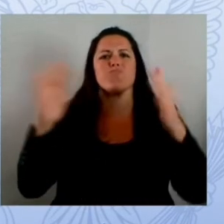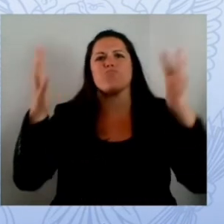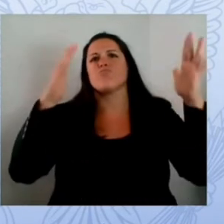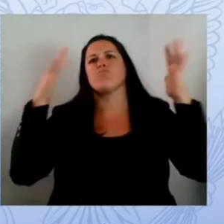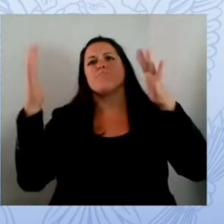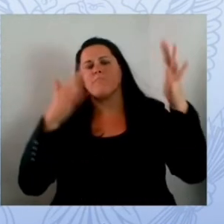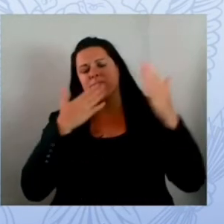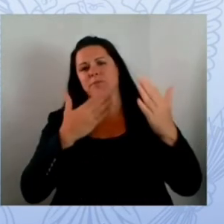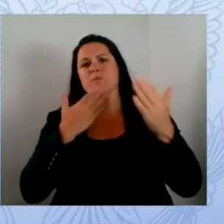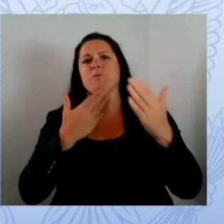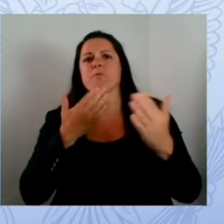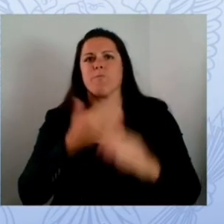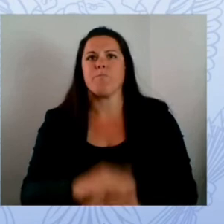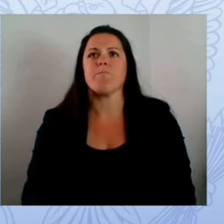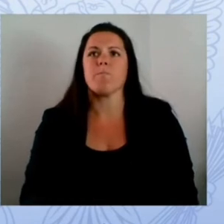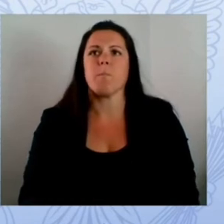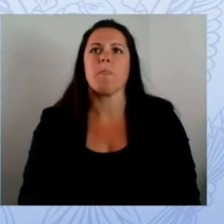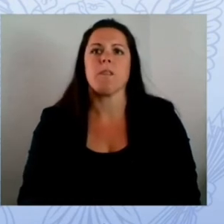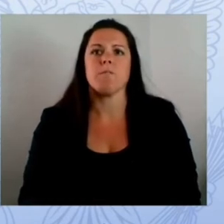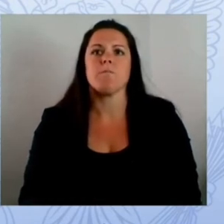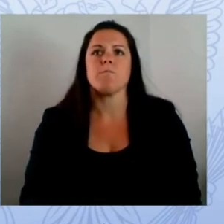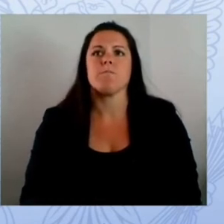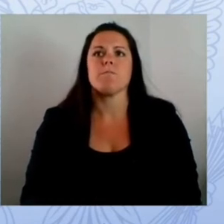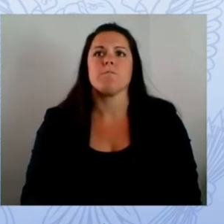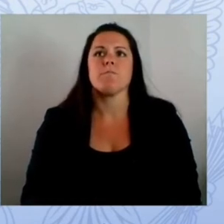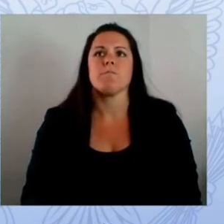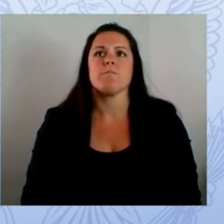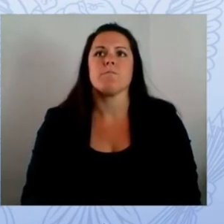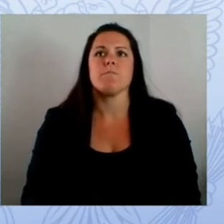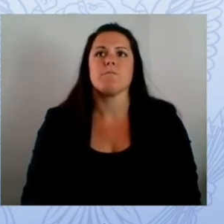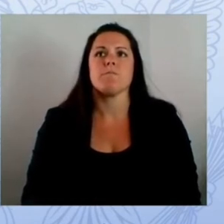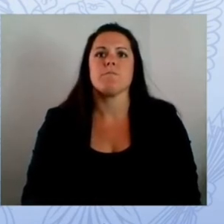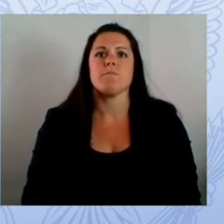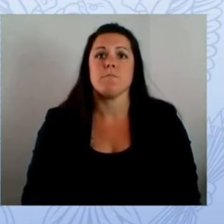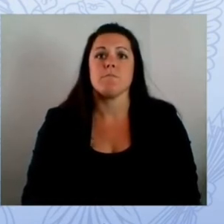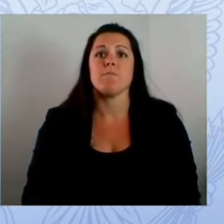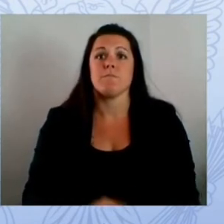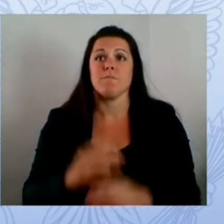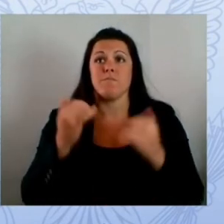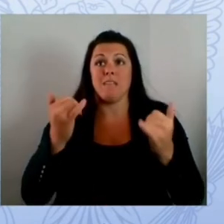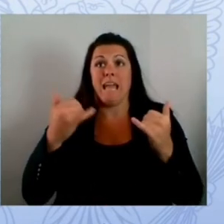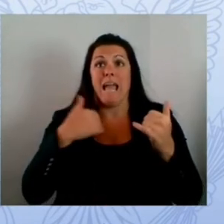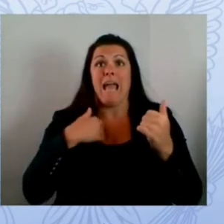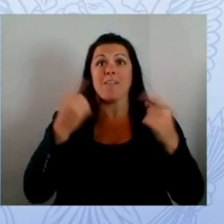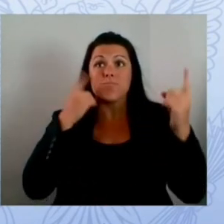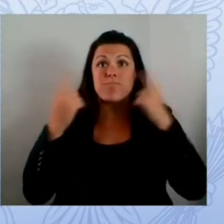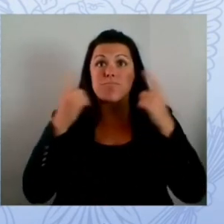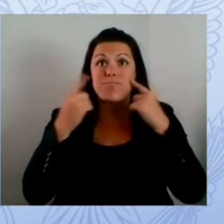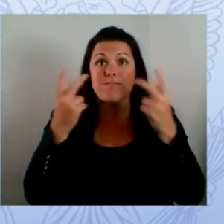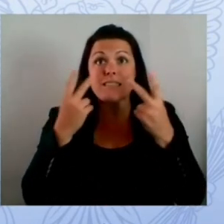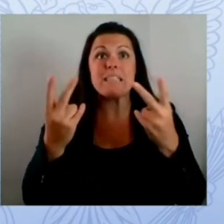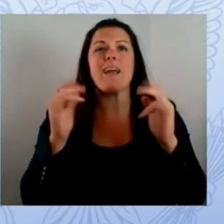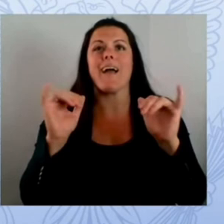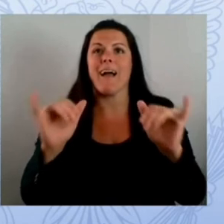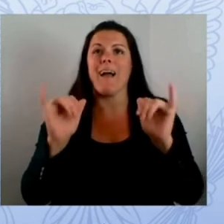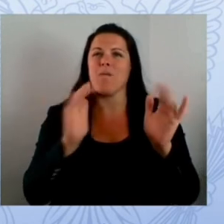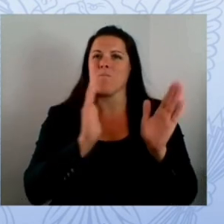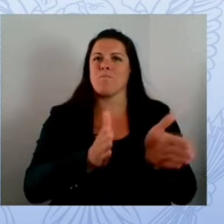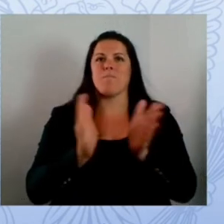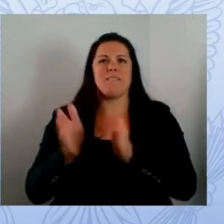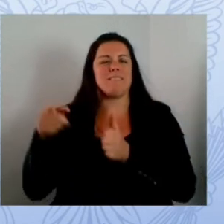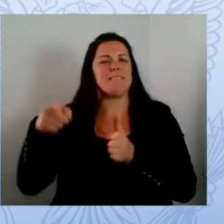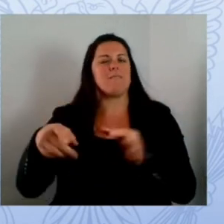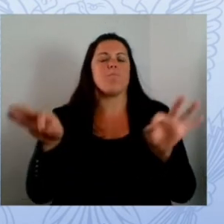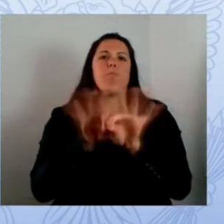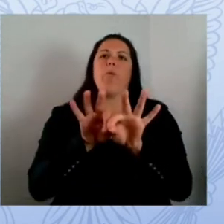preparation is worth many many pounds of going through an incident so with that i'd like to turn it over to the director of cissa the cyber infrastructure